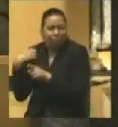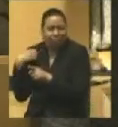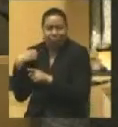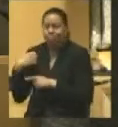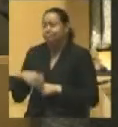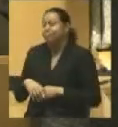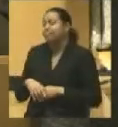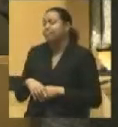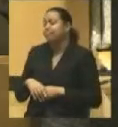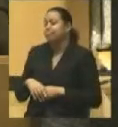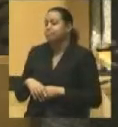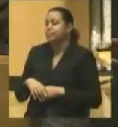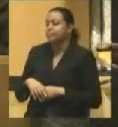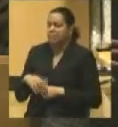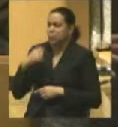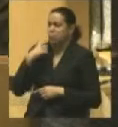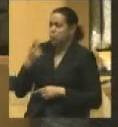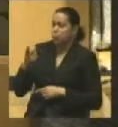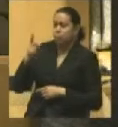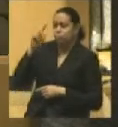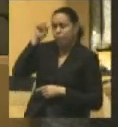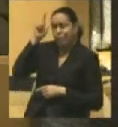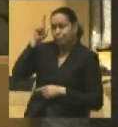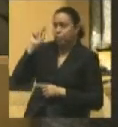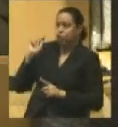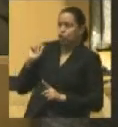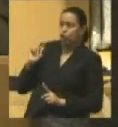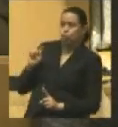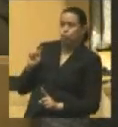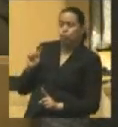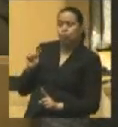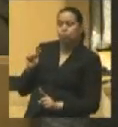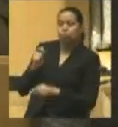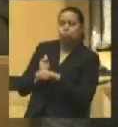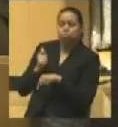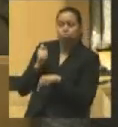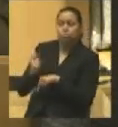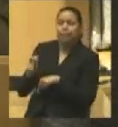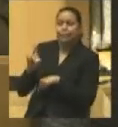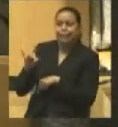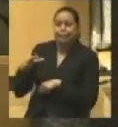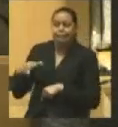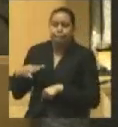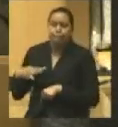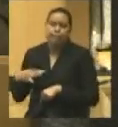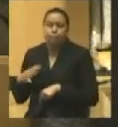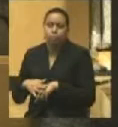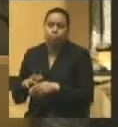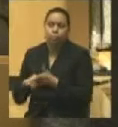that he, the president, Lincoln, had, quote, quote, voluntarily abandoned,